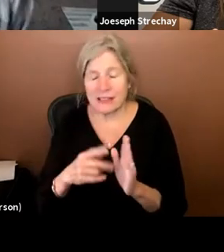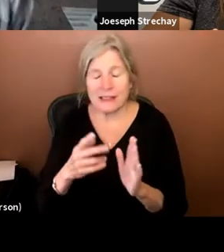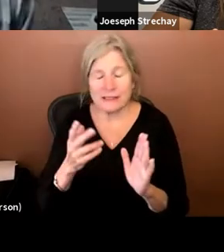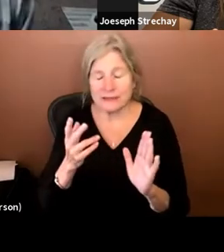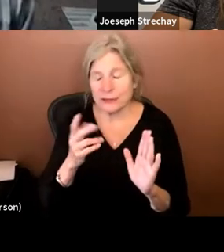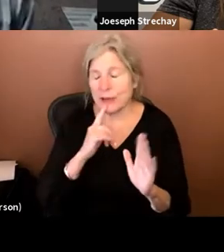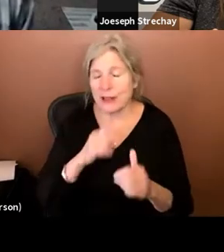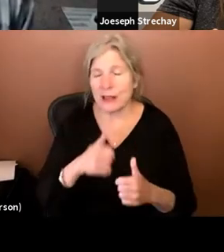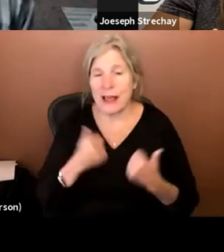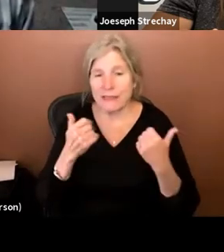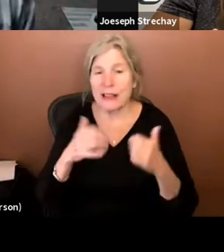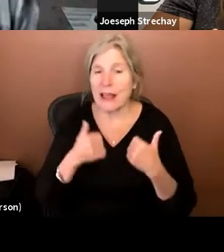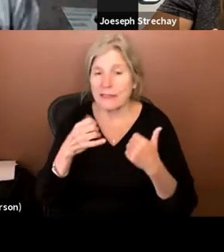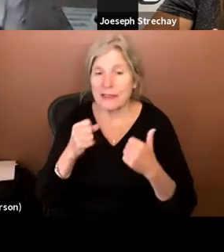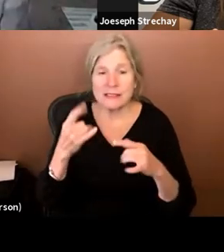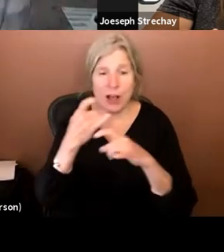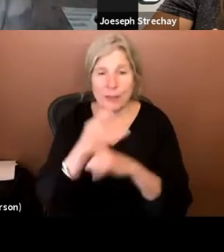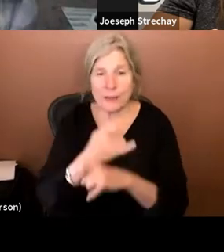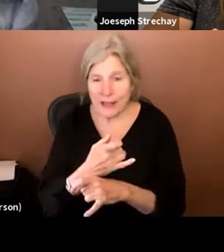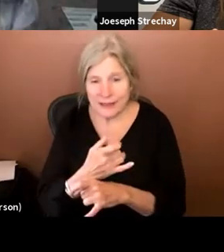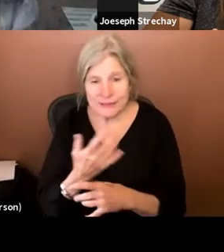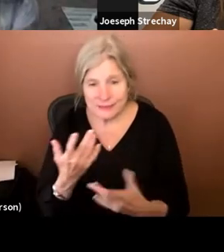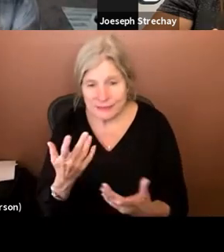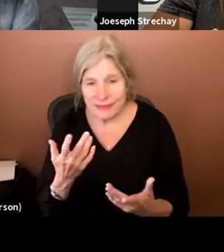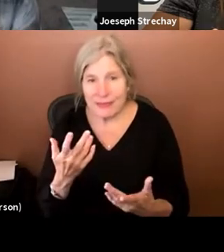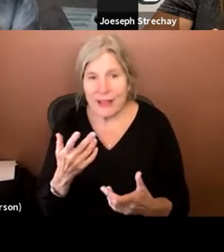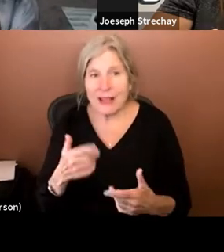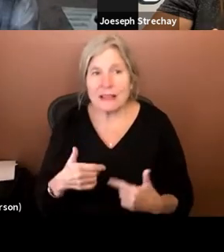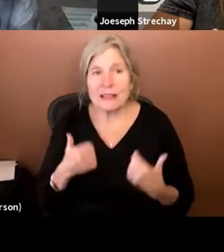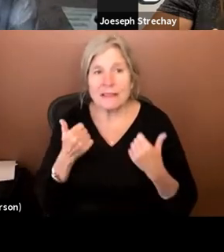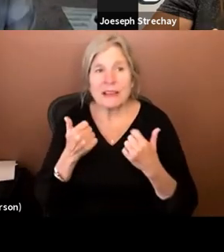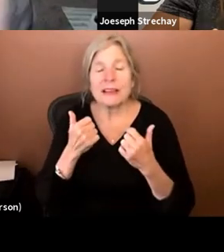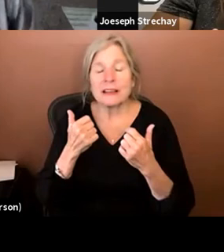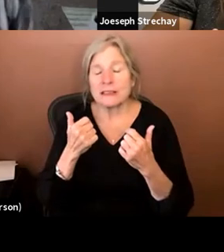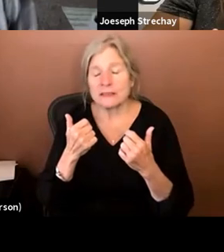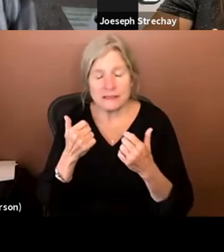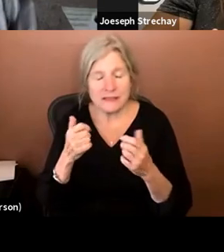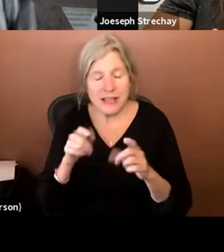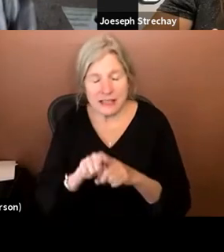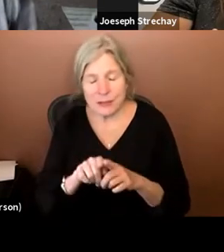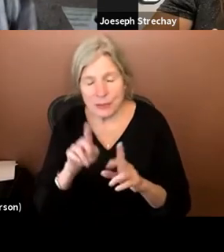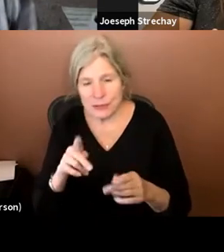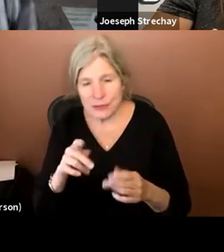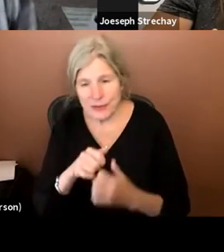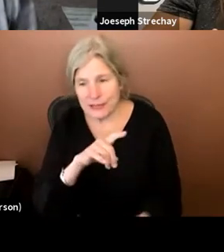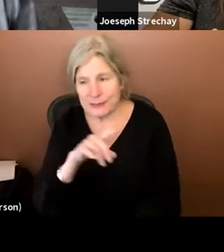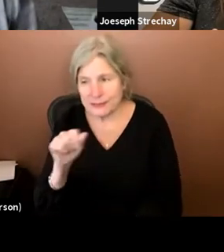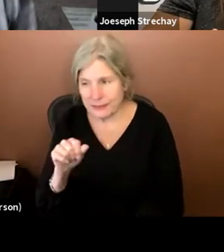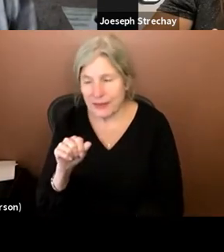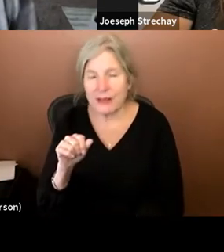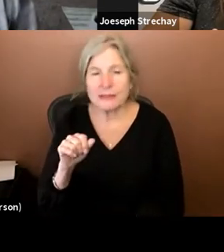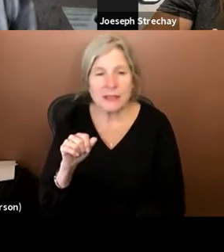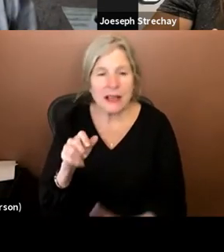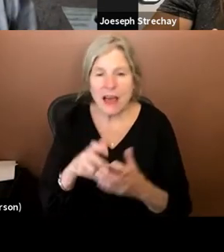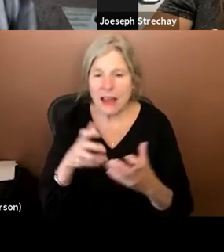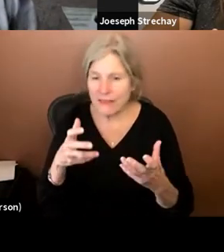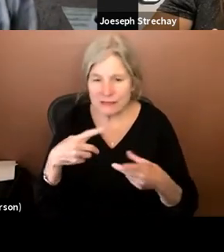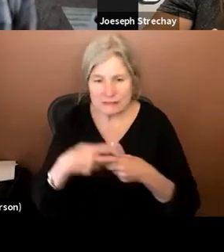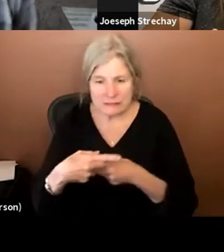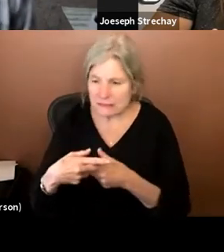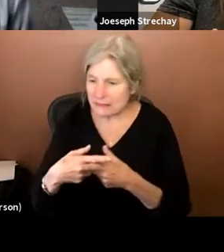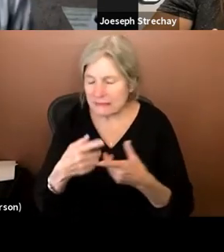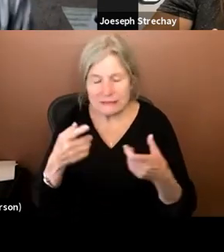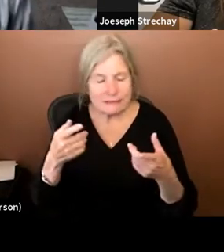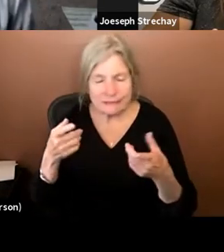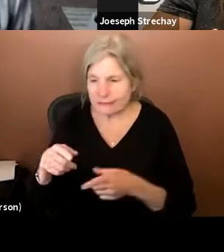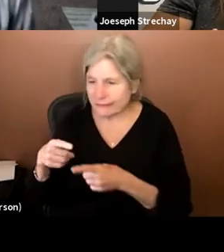would think. Life is complicated and living as a person with a disability, a lot of that, those just positions come into play in every day.